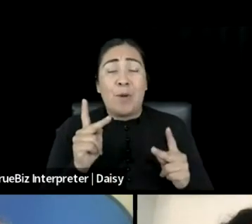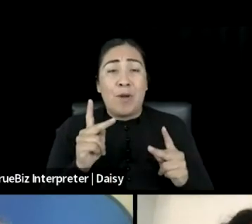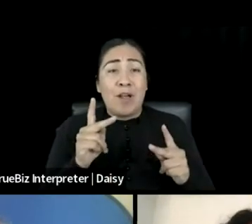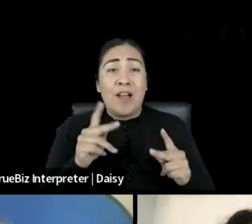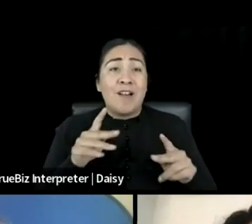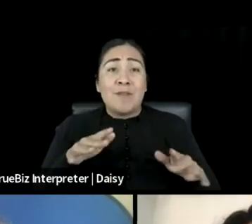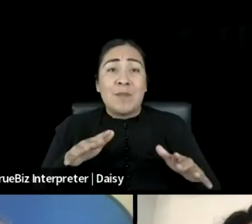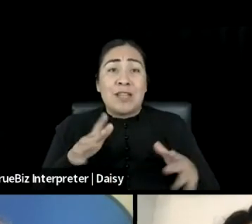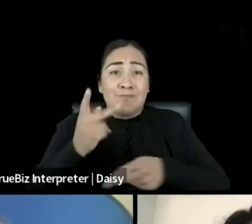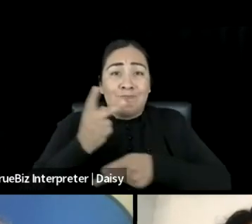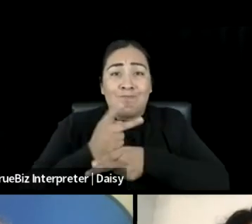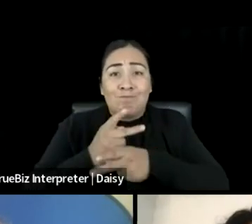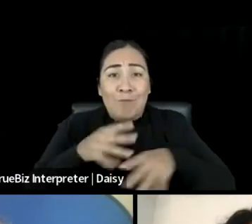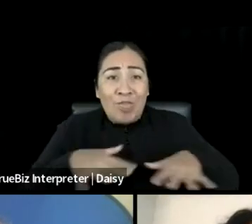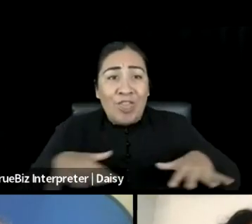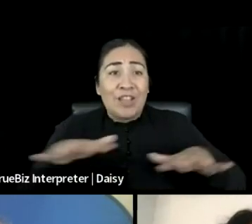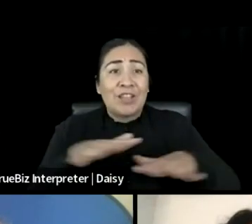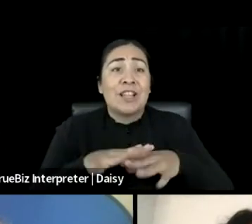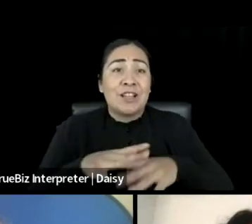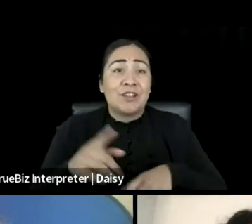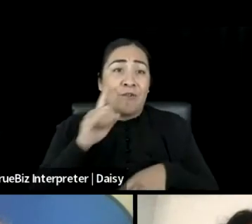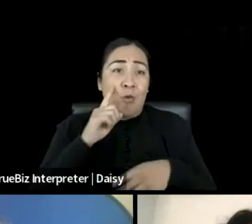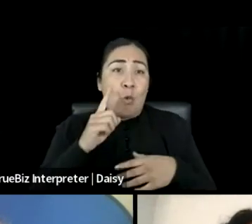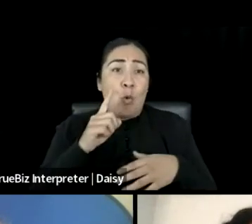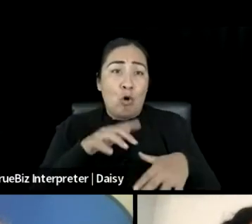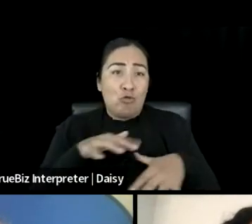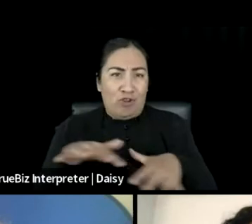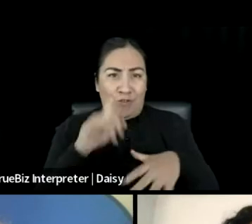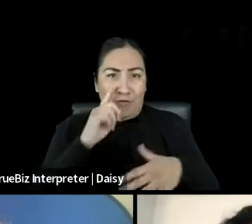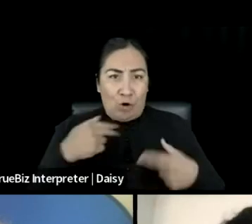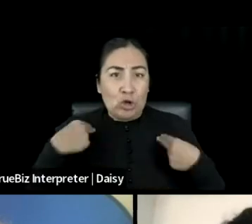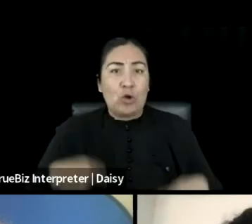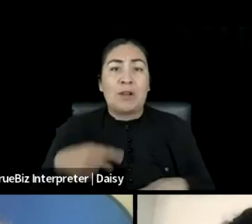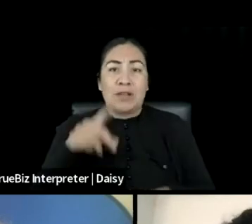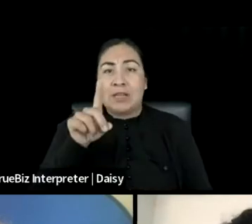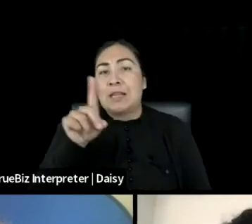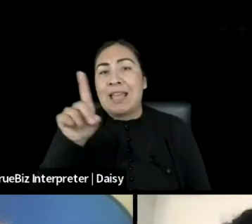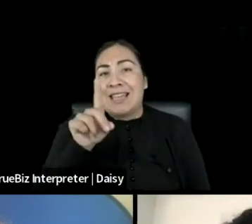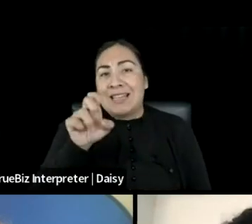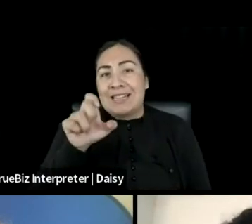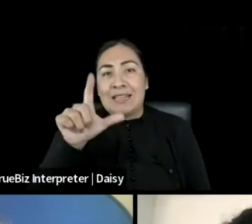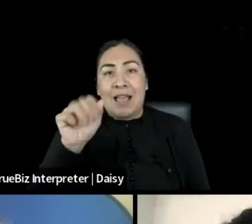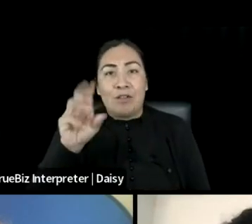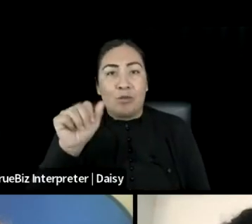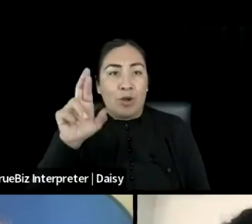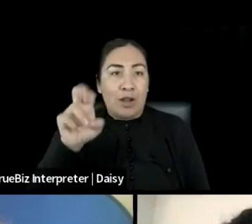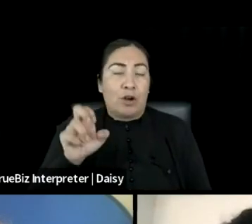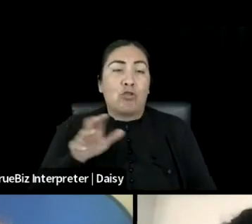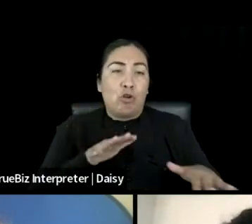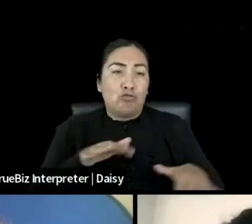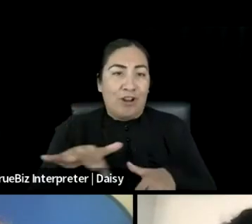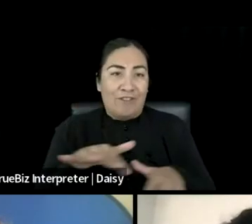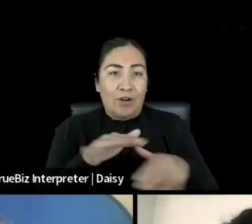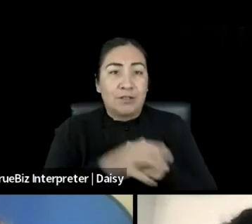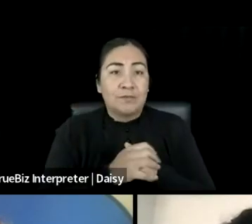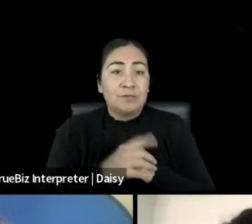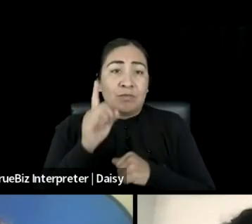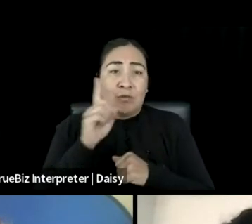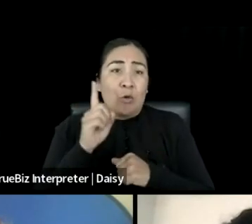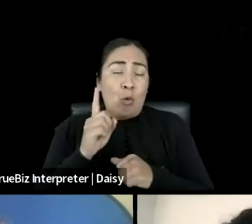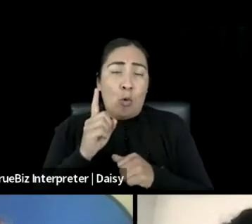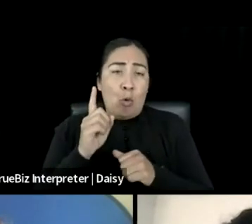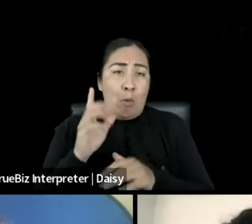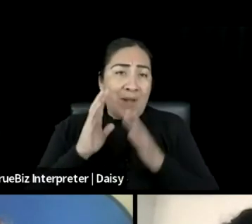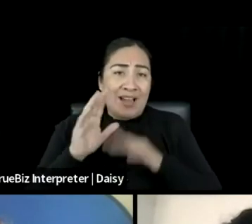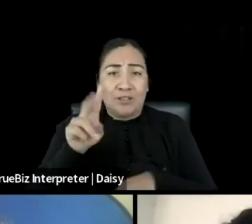Over the past 250 years, many of the Lenape people were forcibly removed from their ancestral lands and dispersed